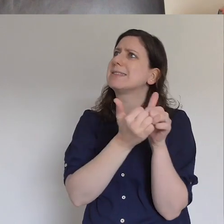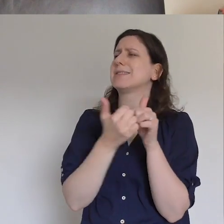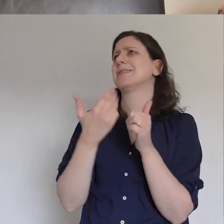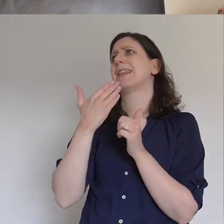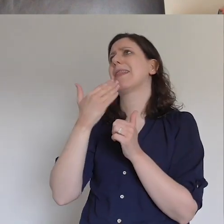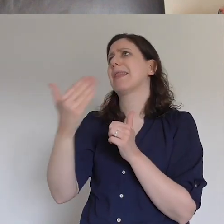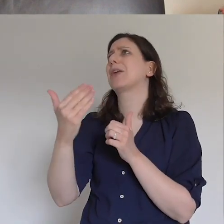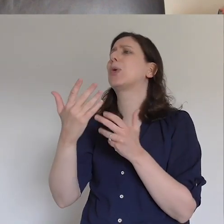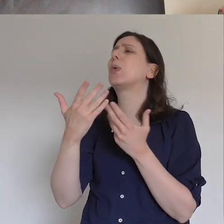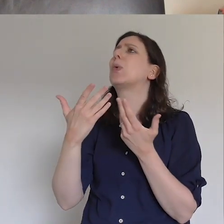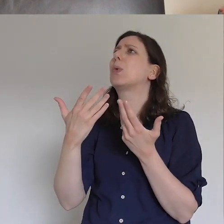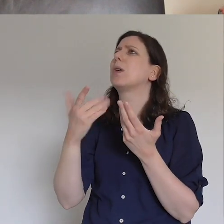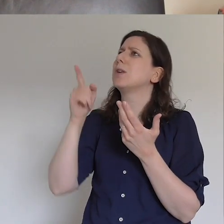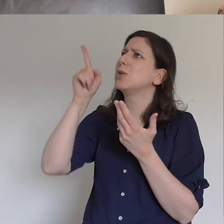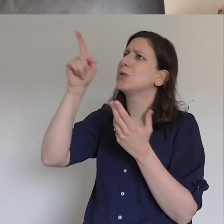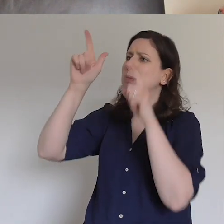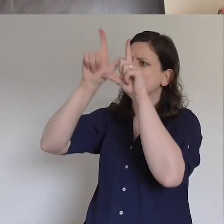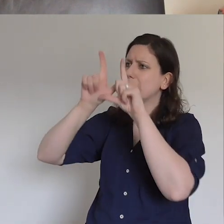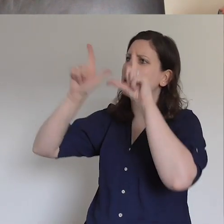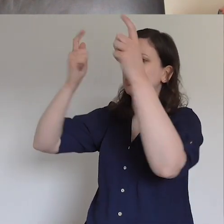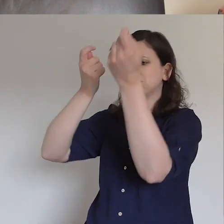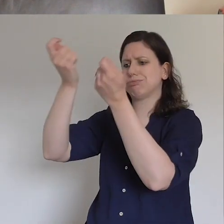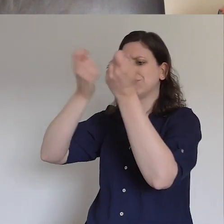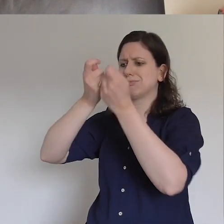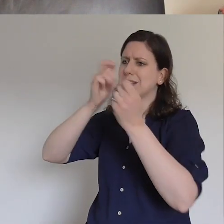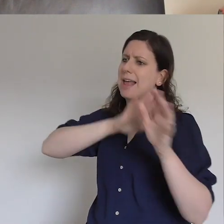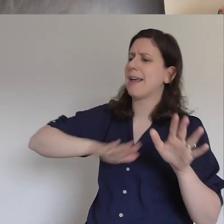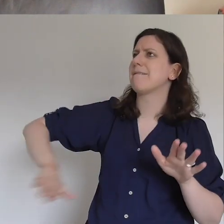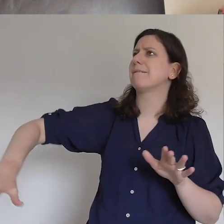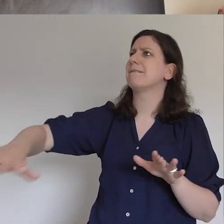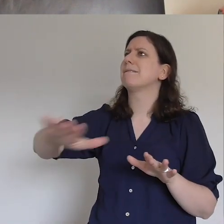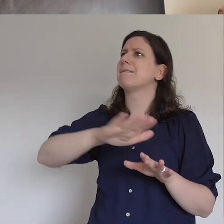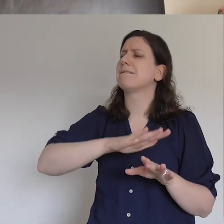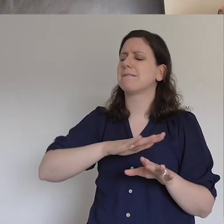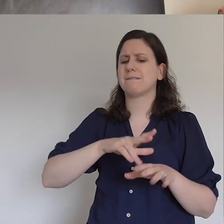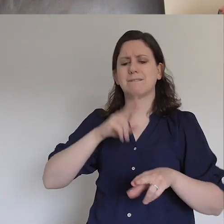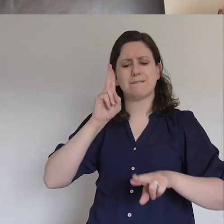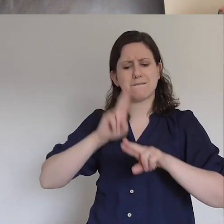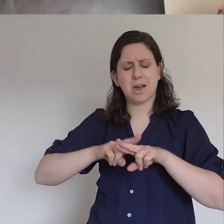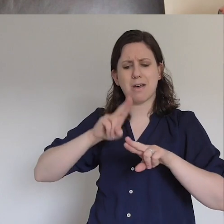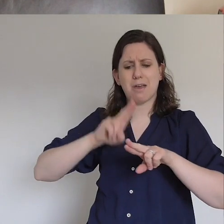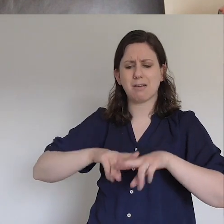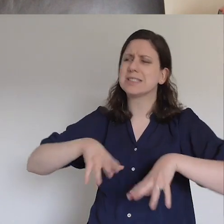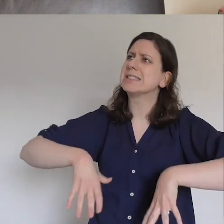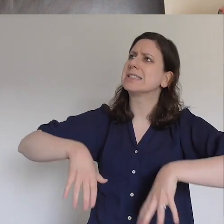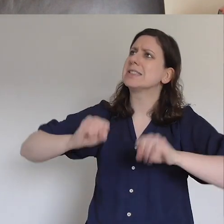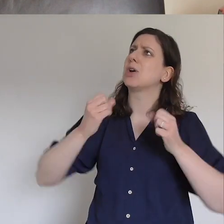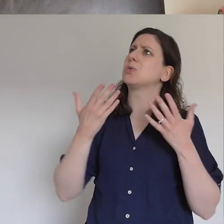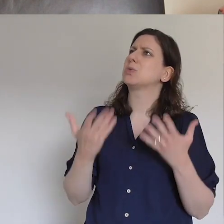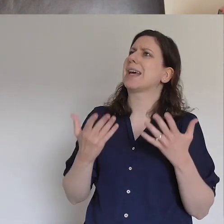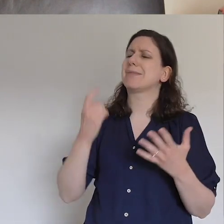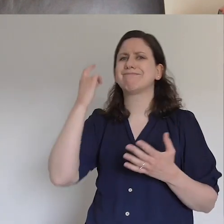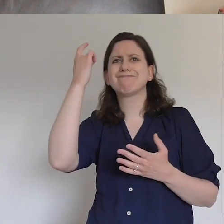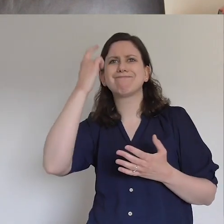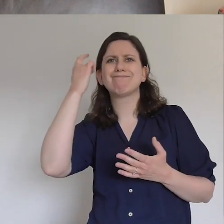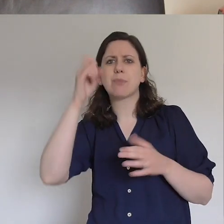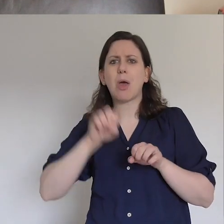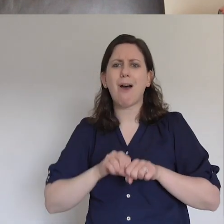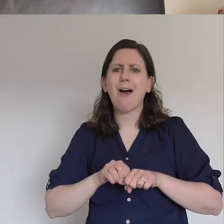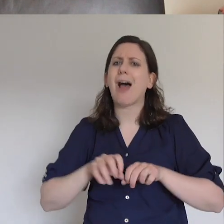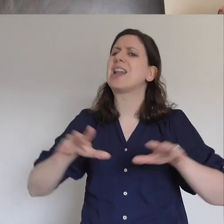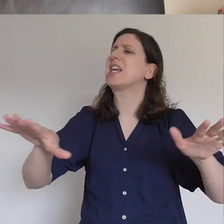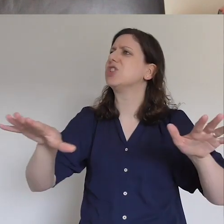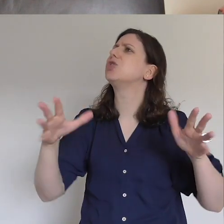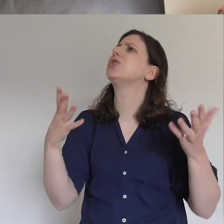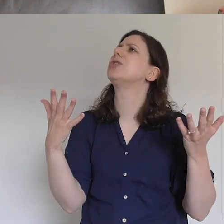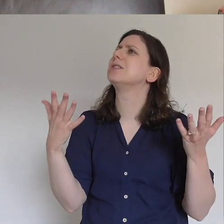thank you that you're Lord over everything. And Father, as we begin today to look at being unleashed again, Father,